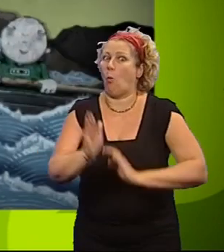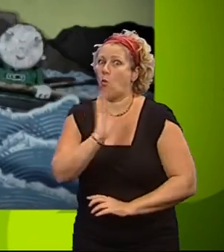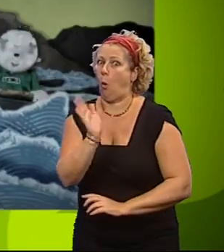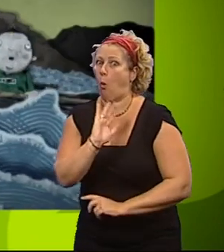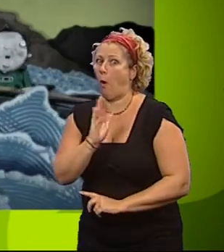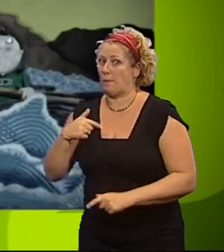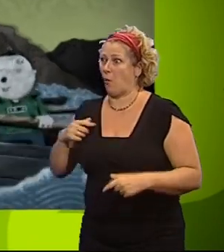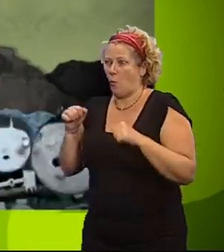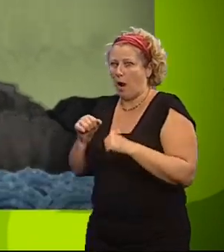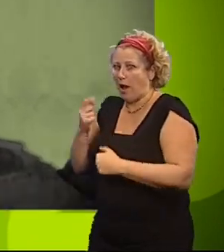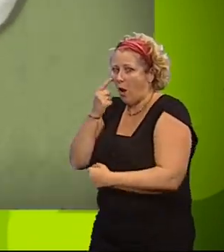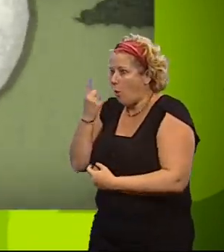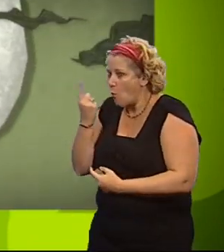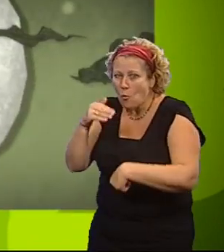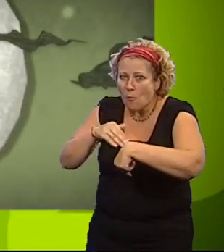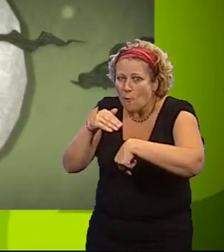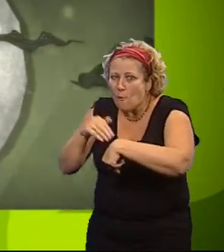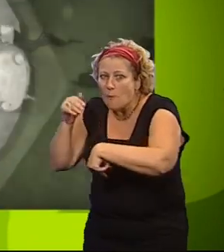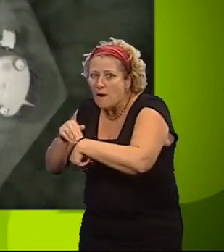Because only one will escape and the rest.